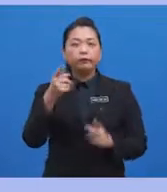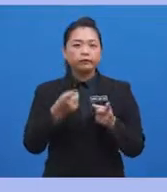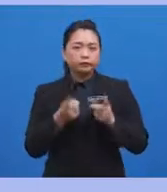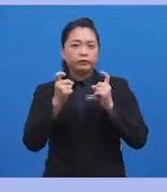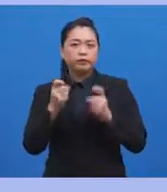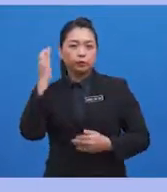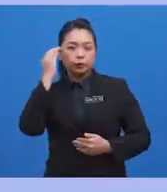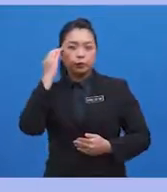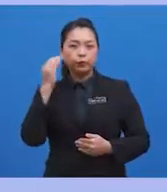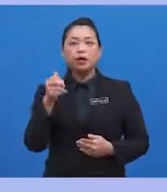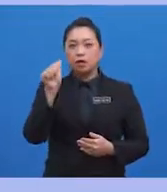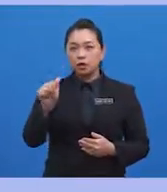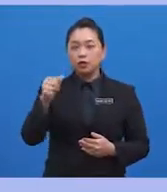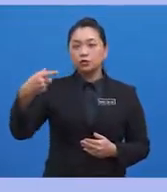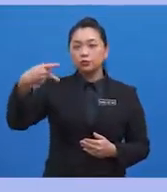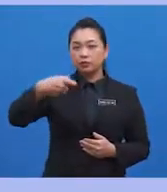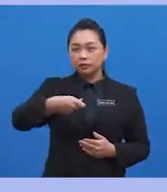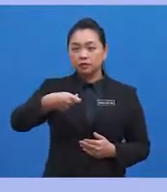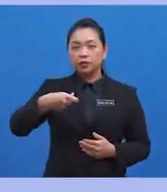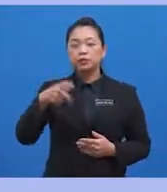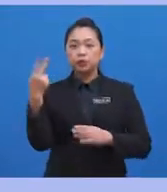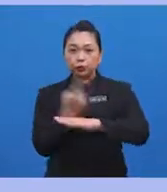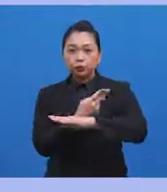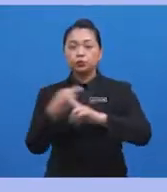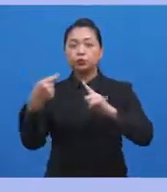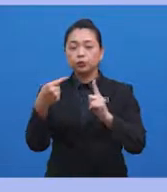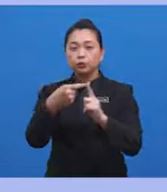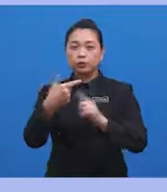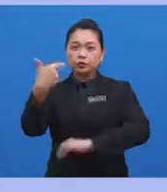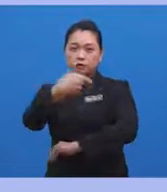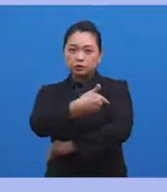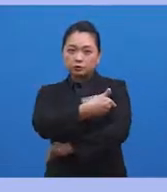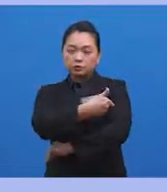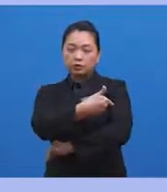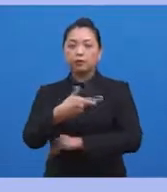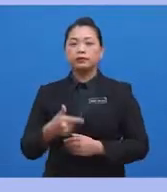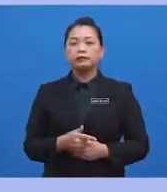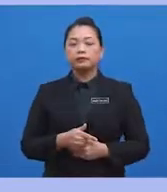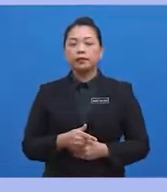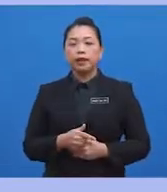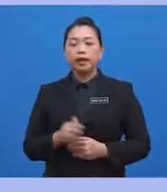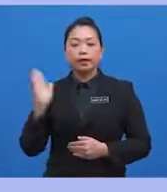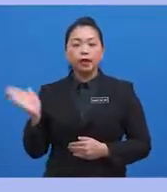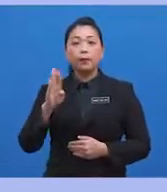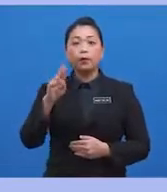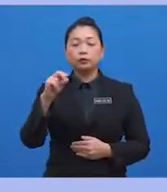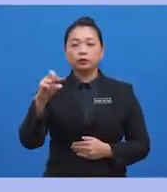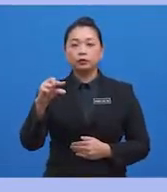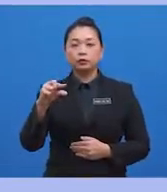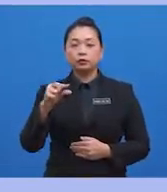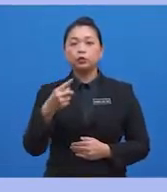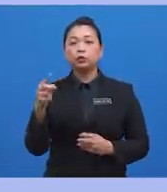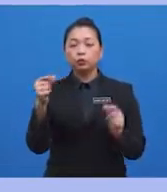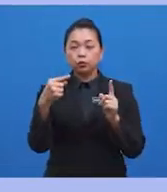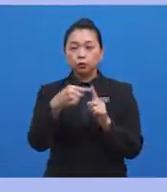know that a syringe is an instrument used to inject liquefied drugs, whereas a bong is an apparatus used to